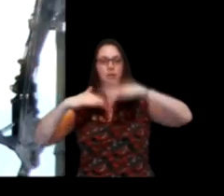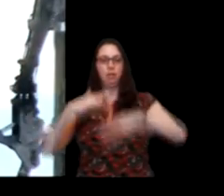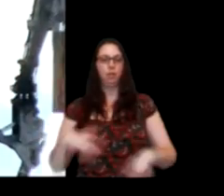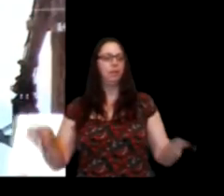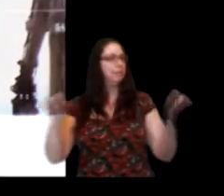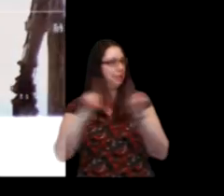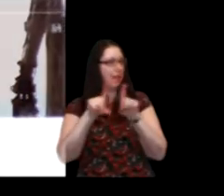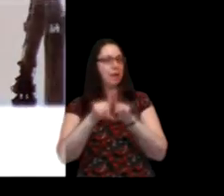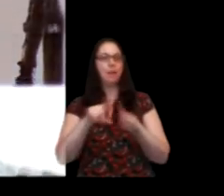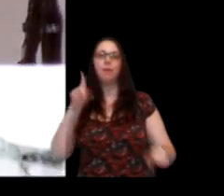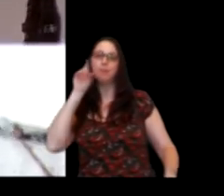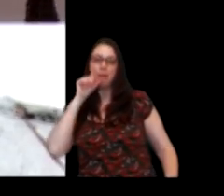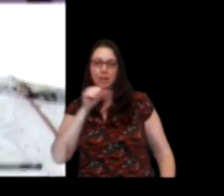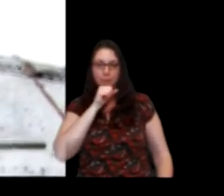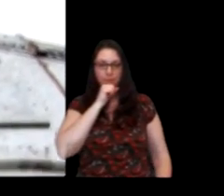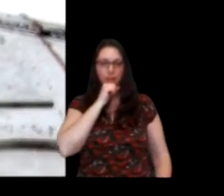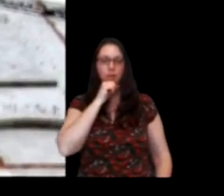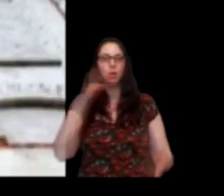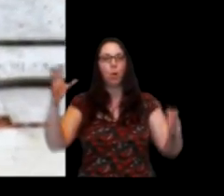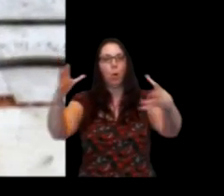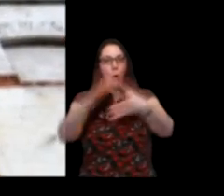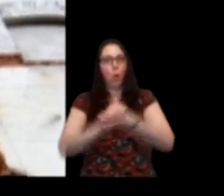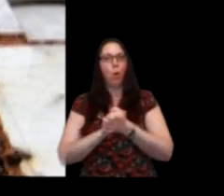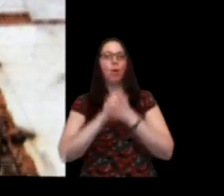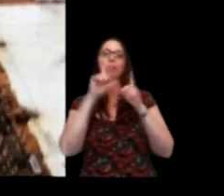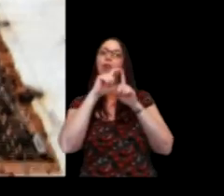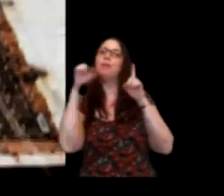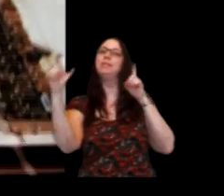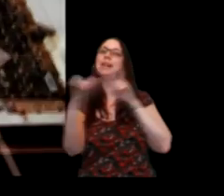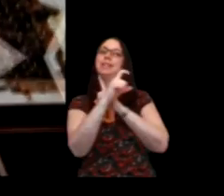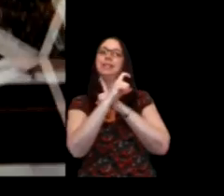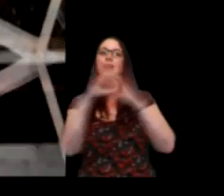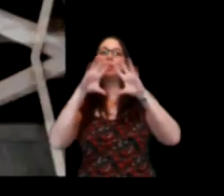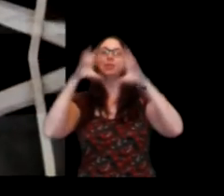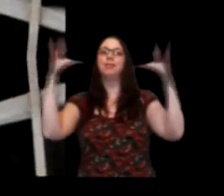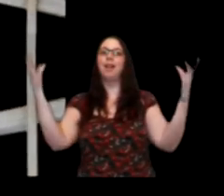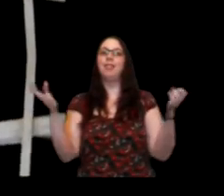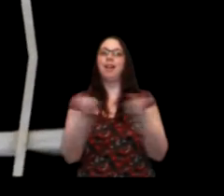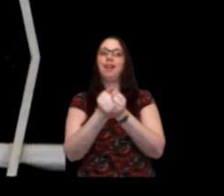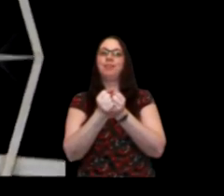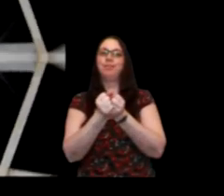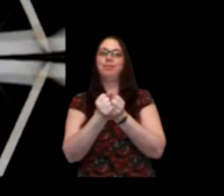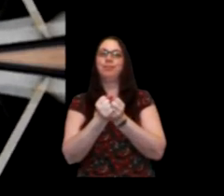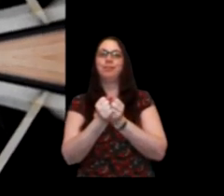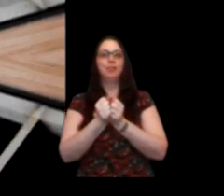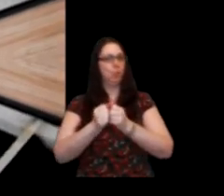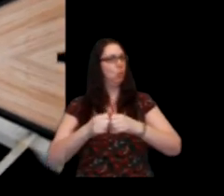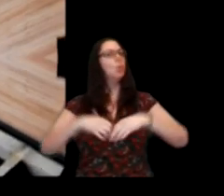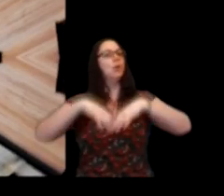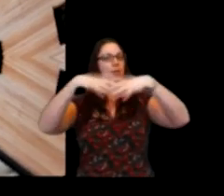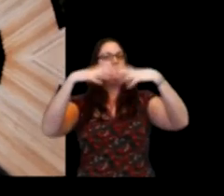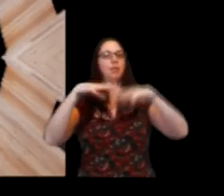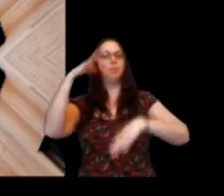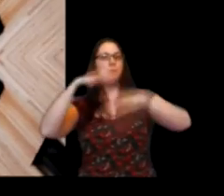things seem, or in Latin, image, sounds like, through a mirror. Then the words rattle in.